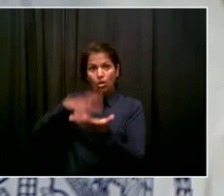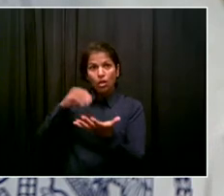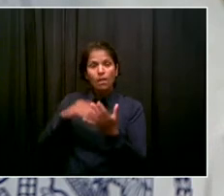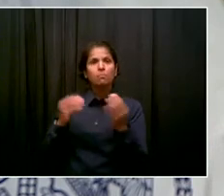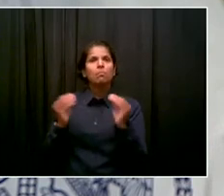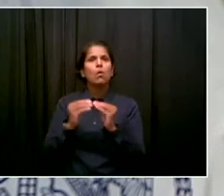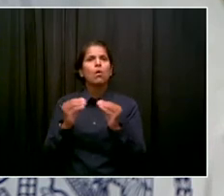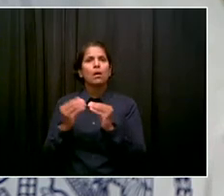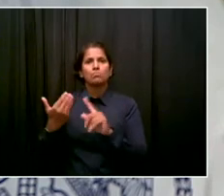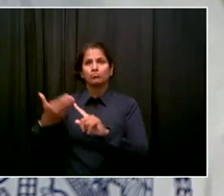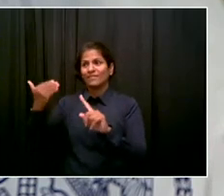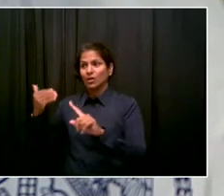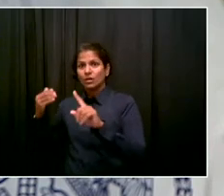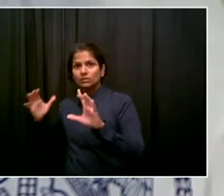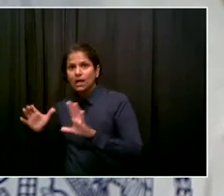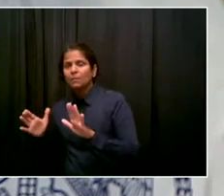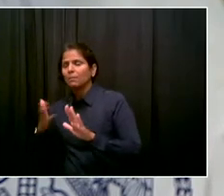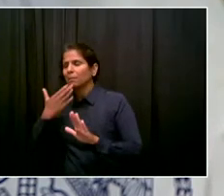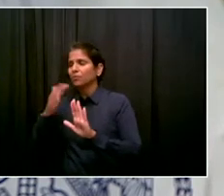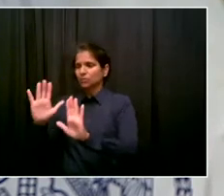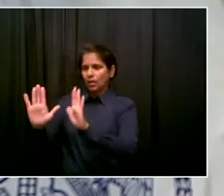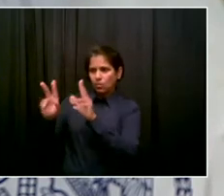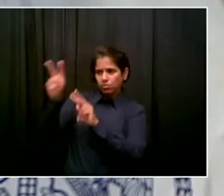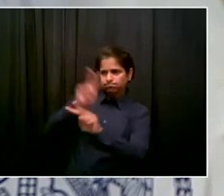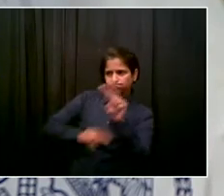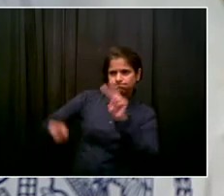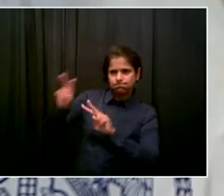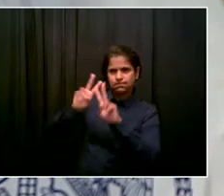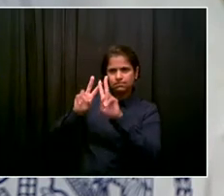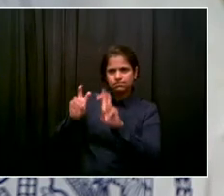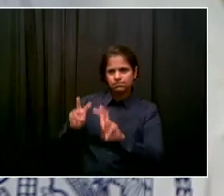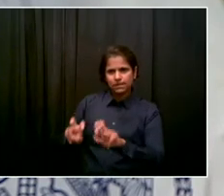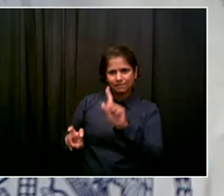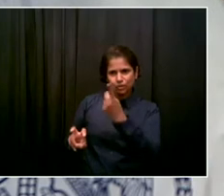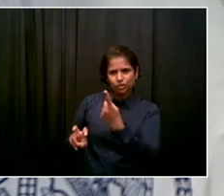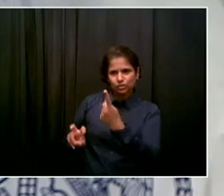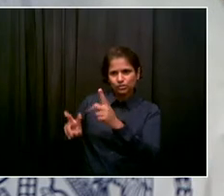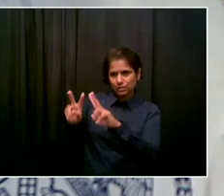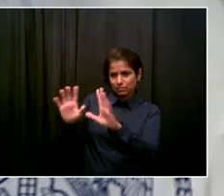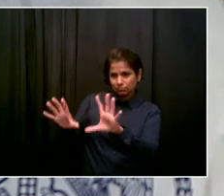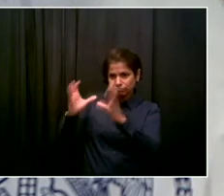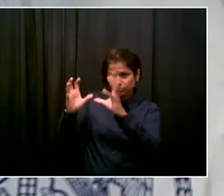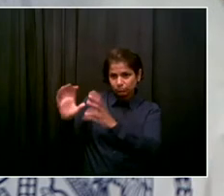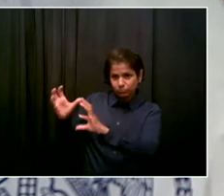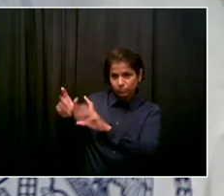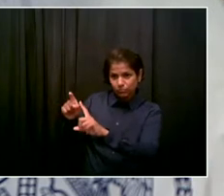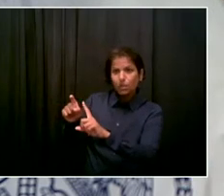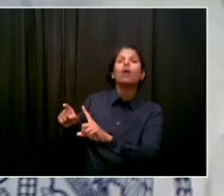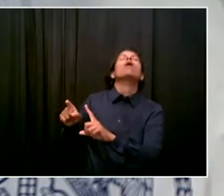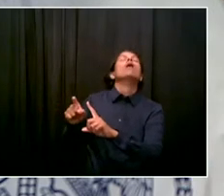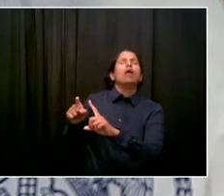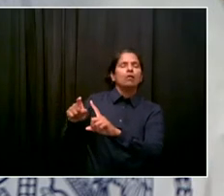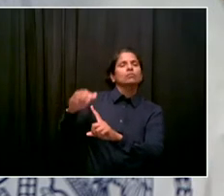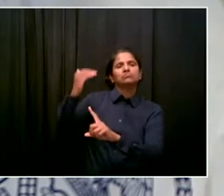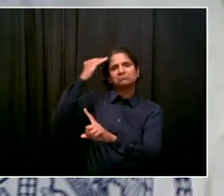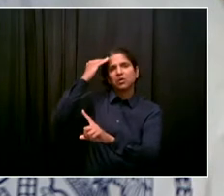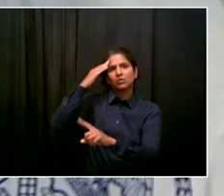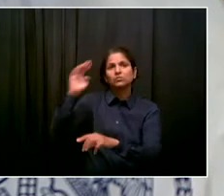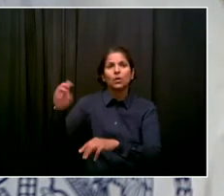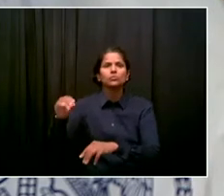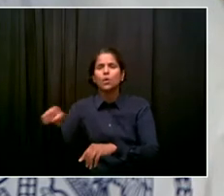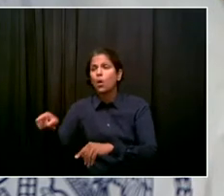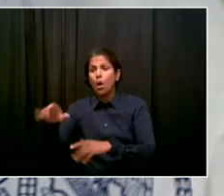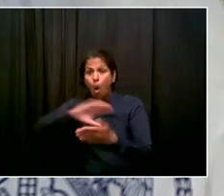rarely, honestly. It's not needed in the vast majority of places, but it is needed sometimes. It's something we want to do